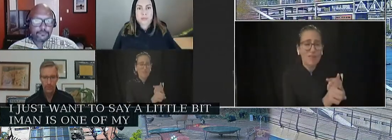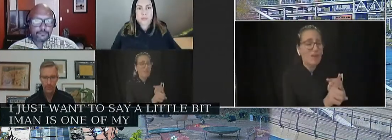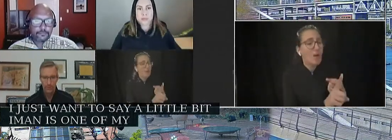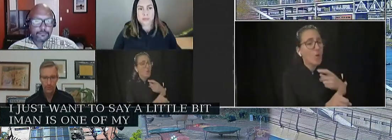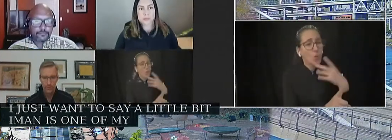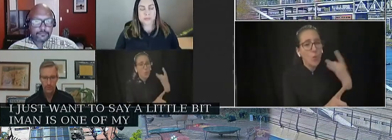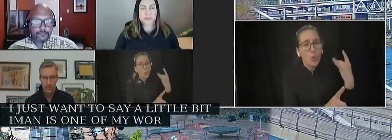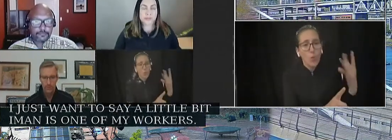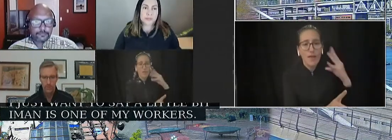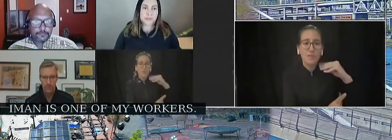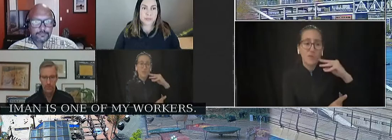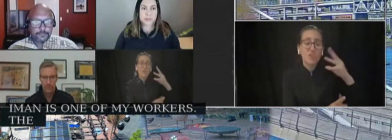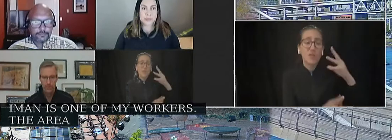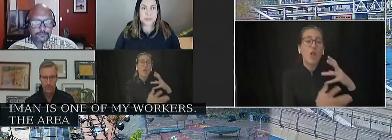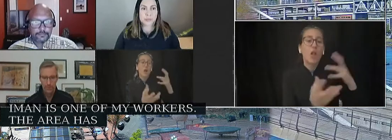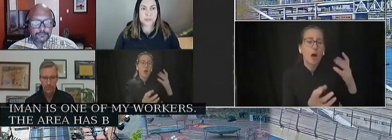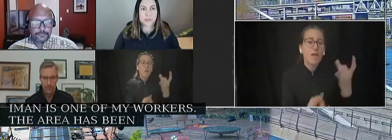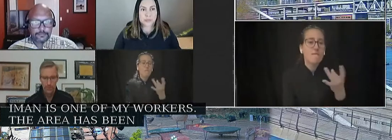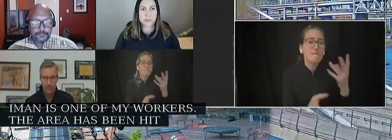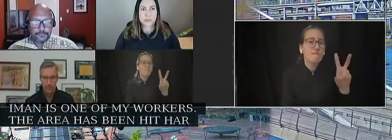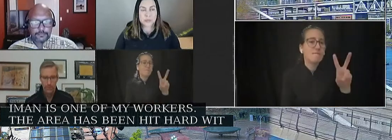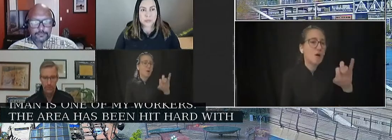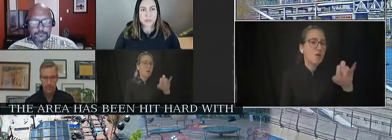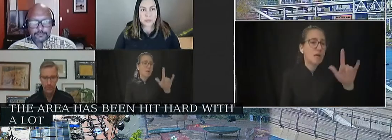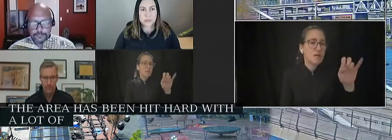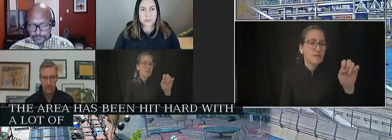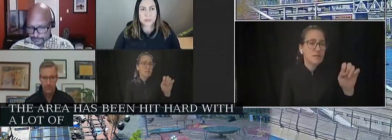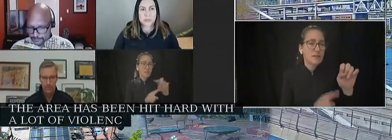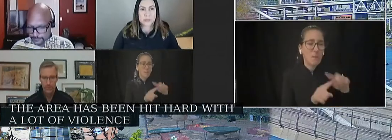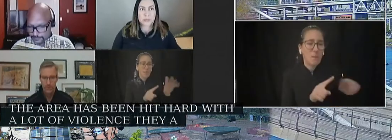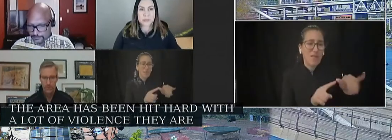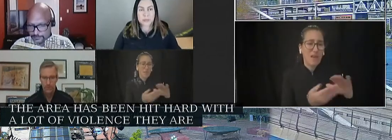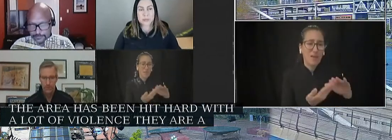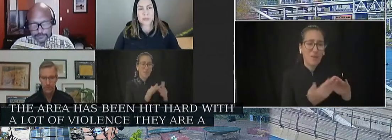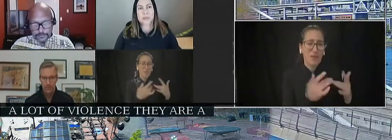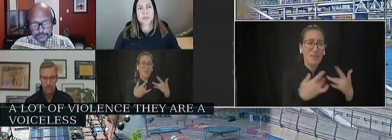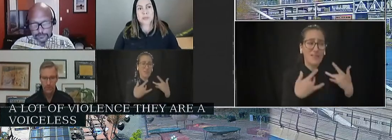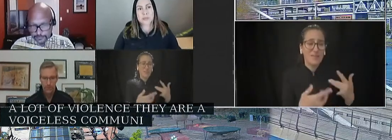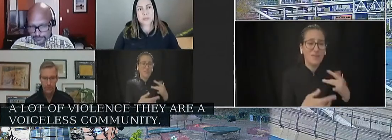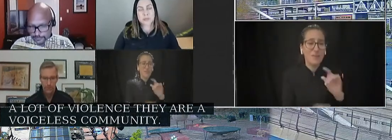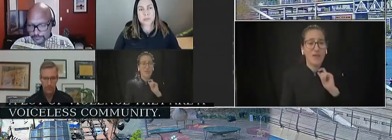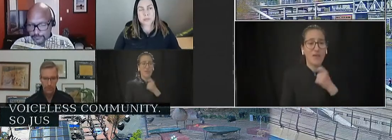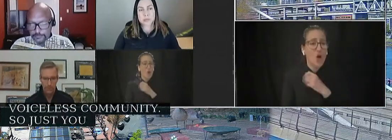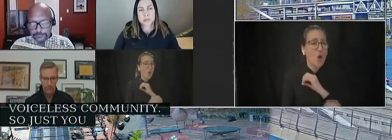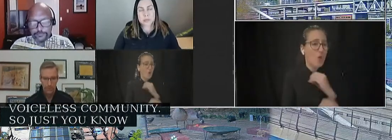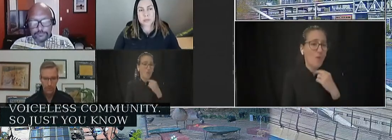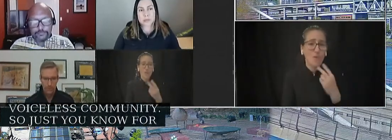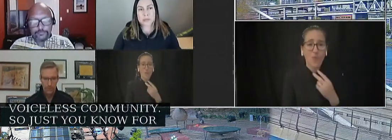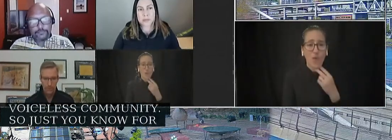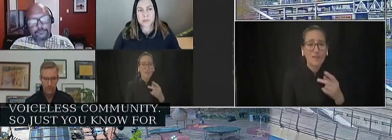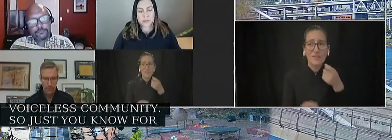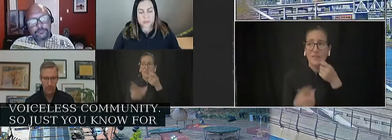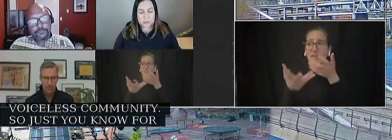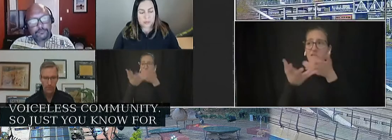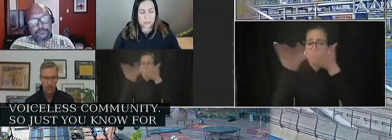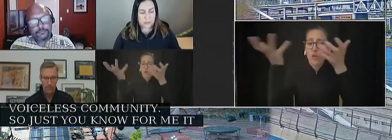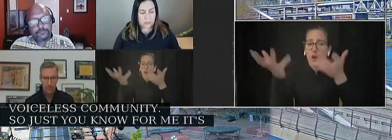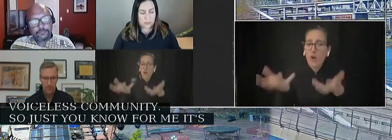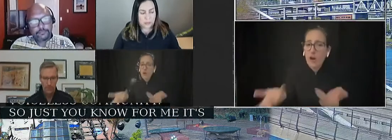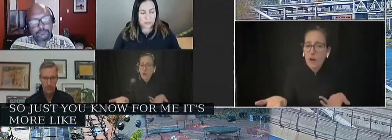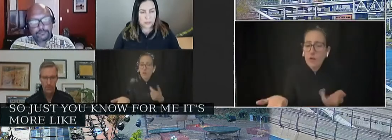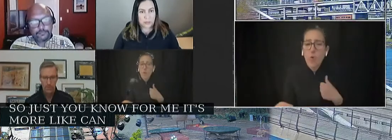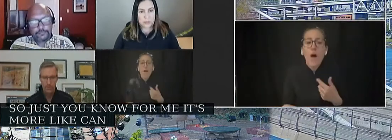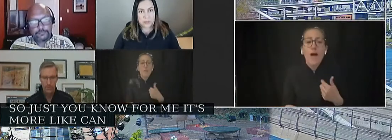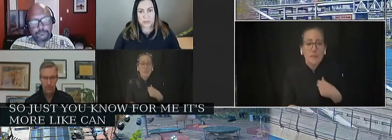of violence and they are a voiceless community. And so just, you know, just for me, it's more like, can we just please